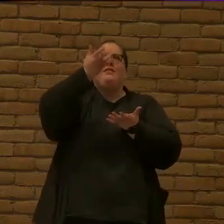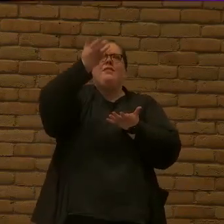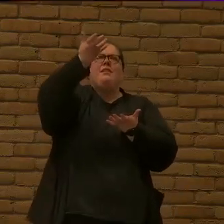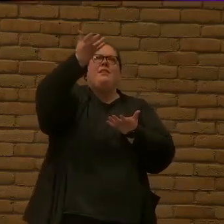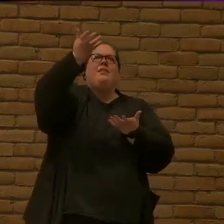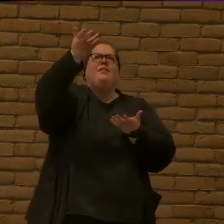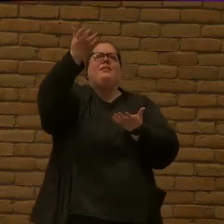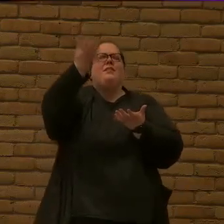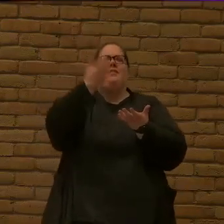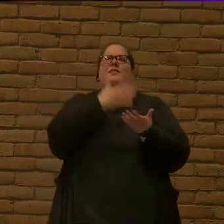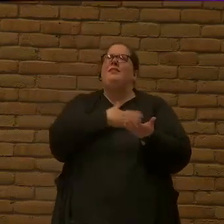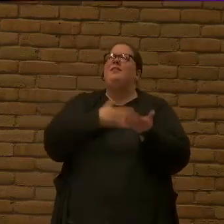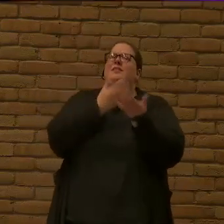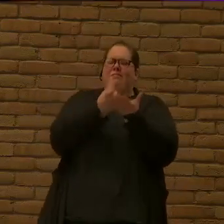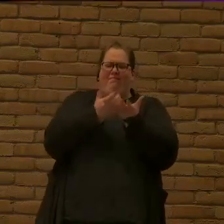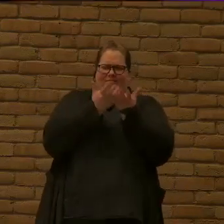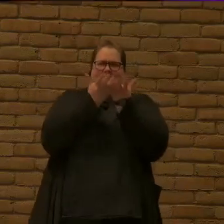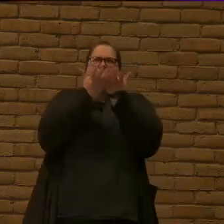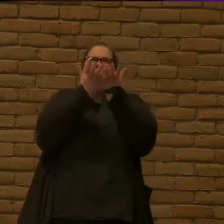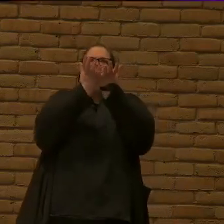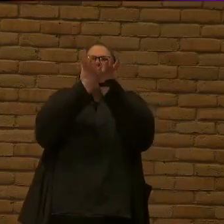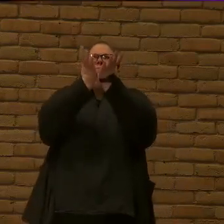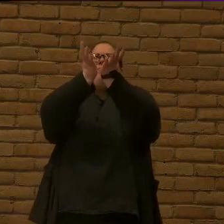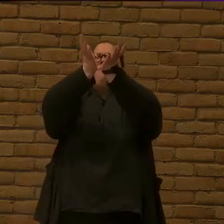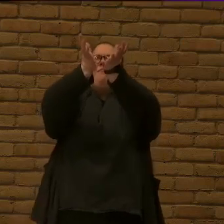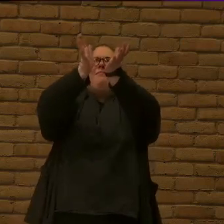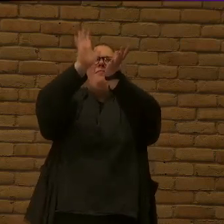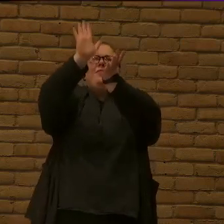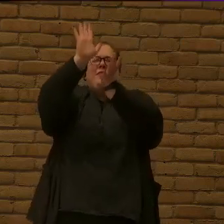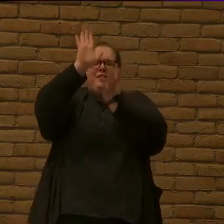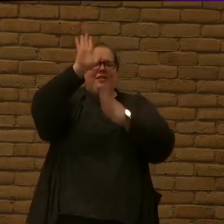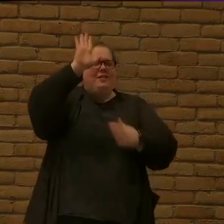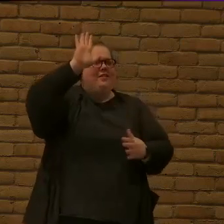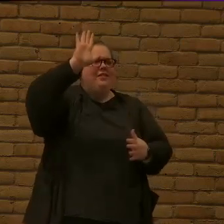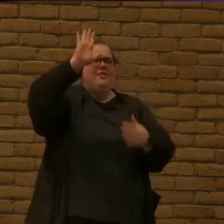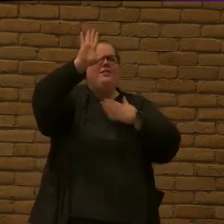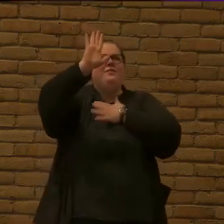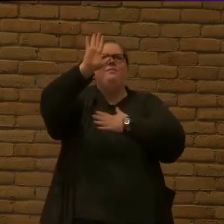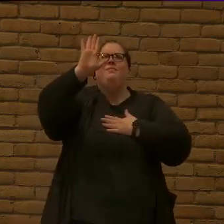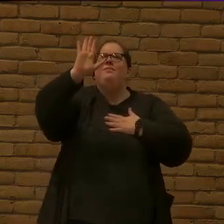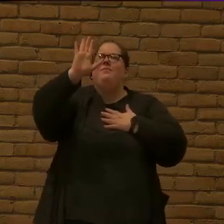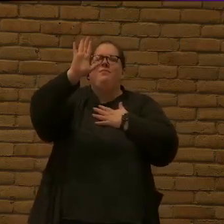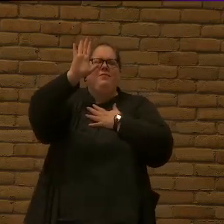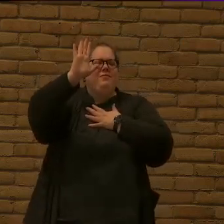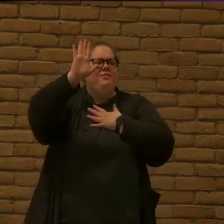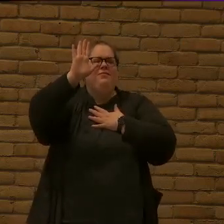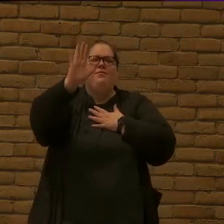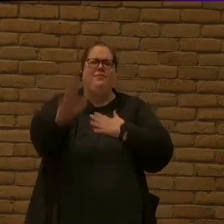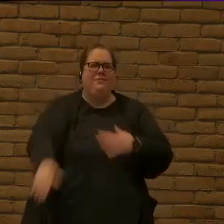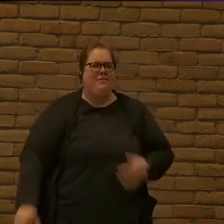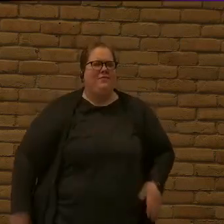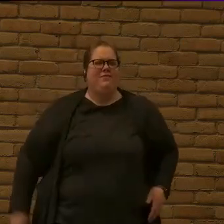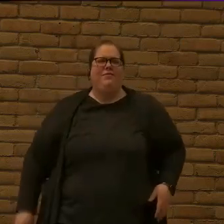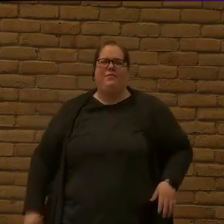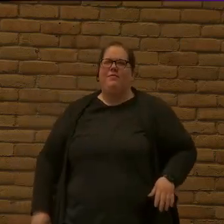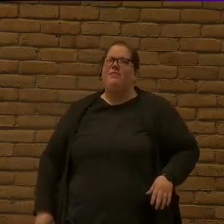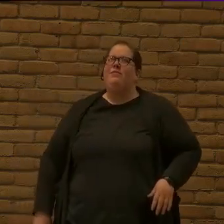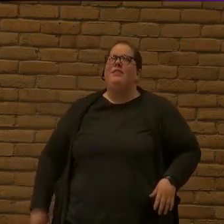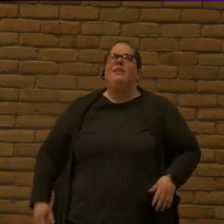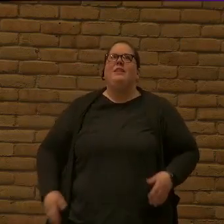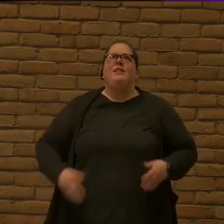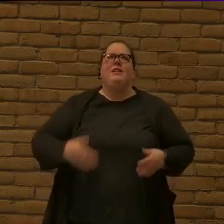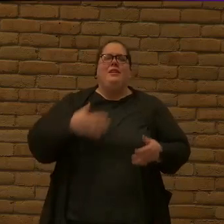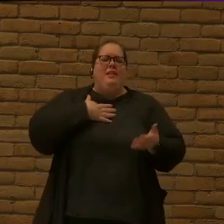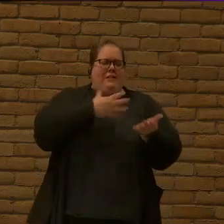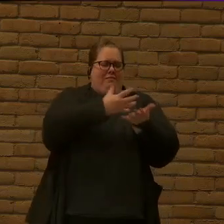my hands It's out of my hands Take